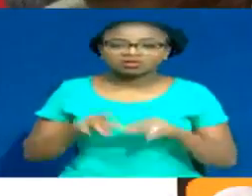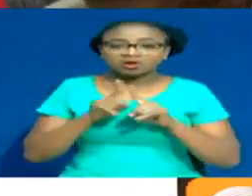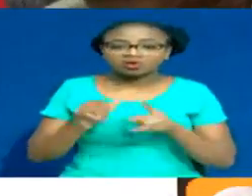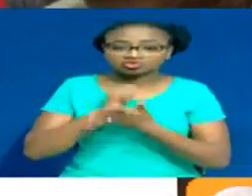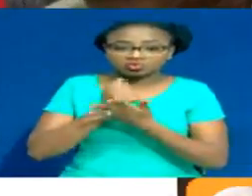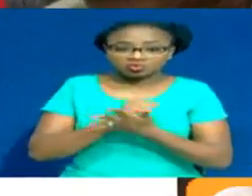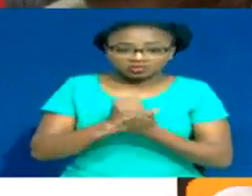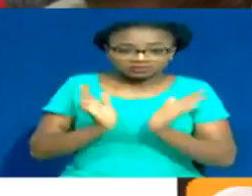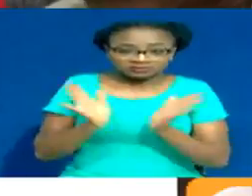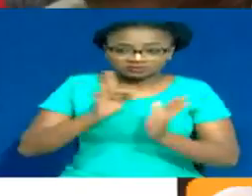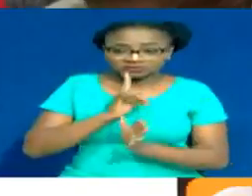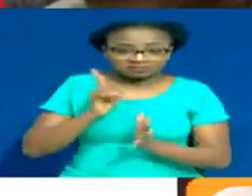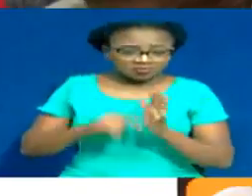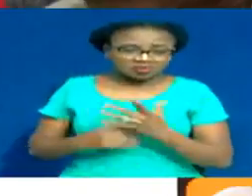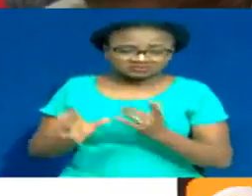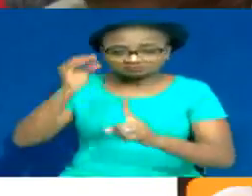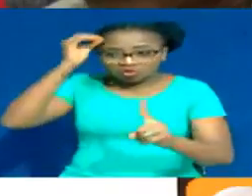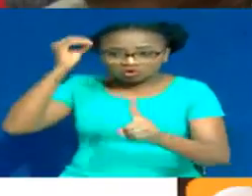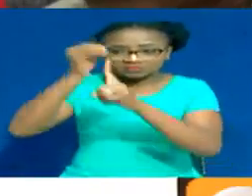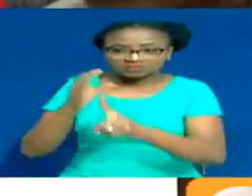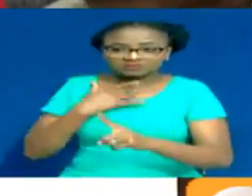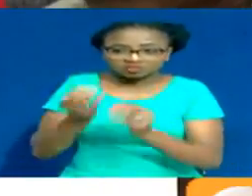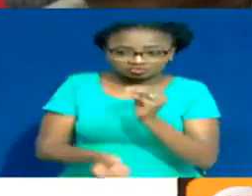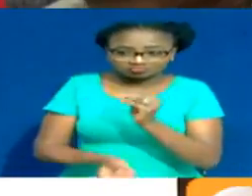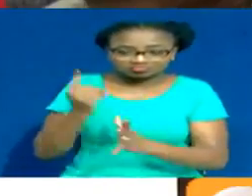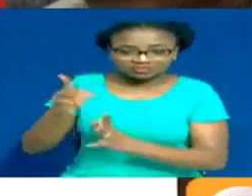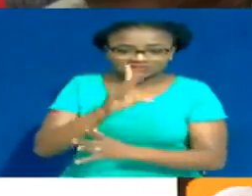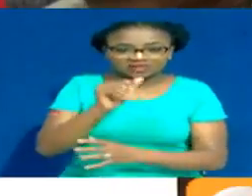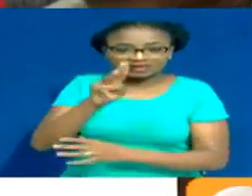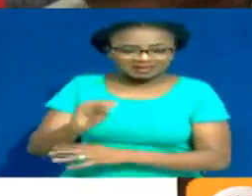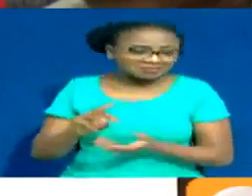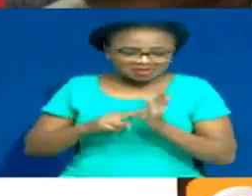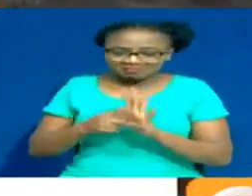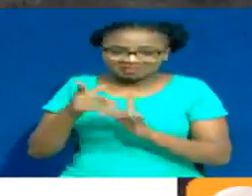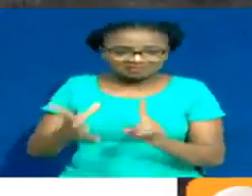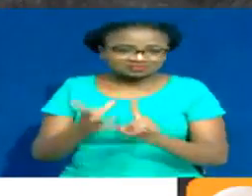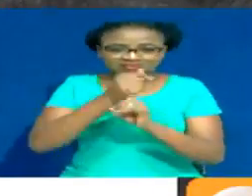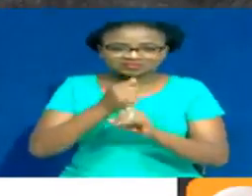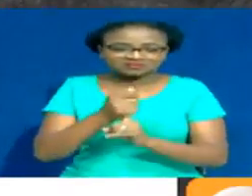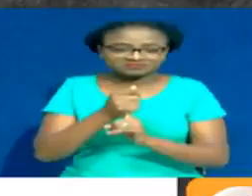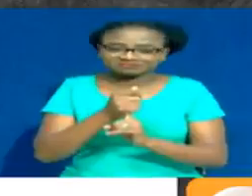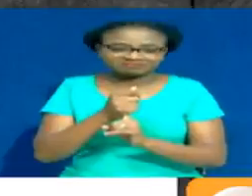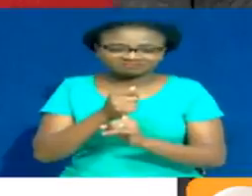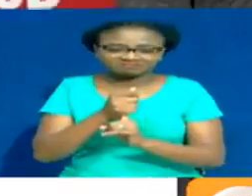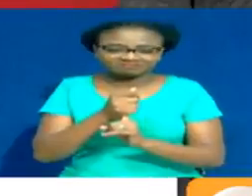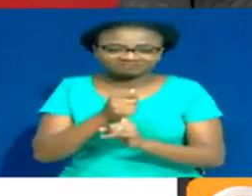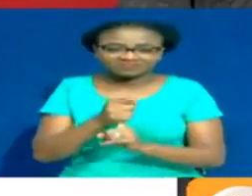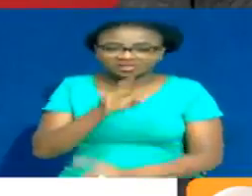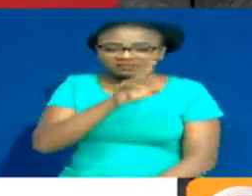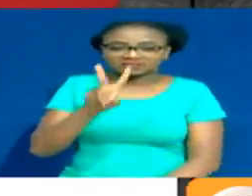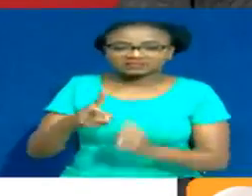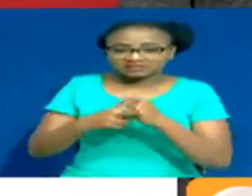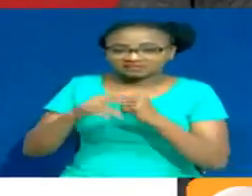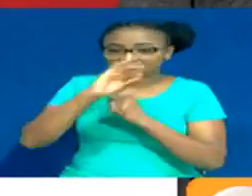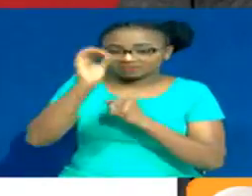General expresses fear that the objectives of constructing the dam may therefore not be achieved. So far, 37